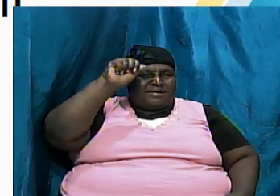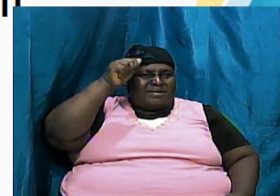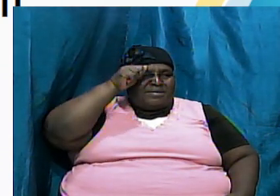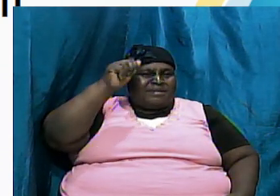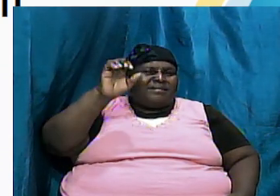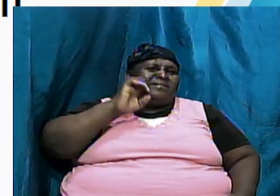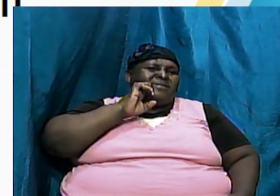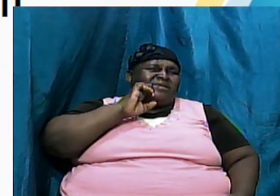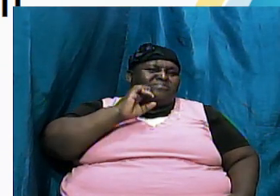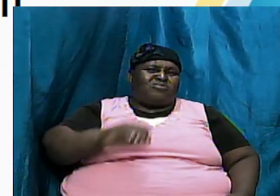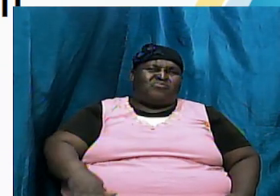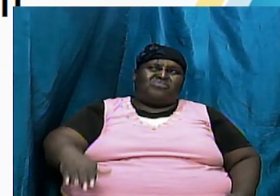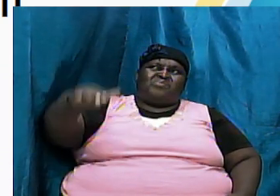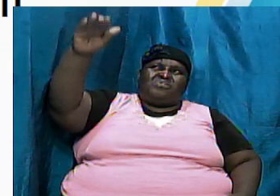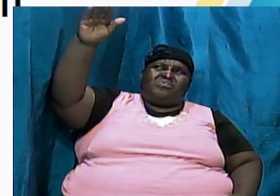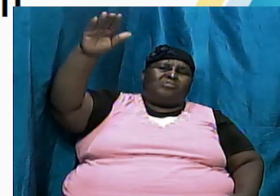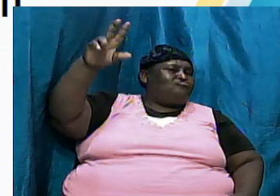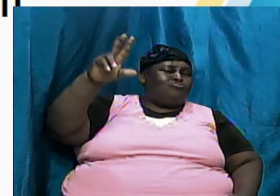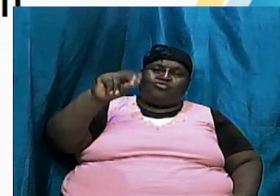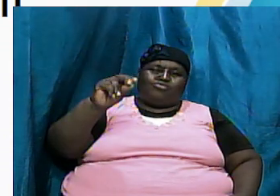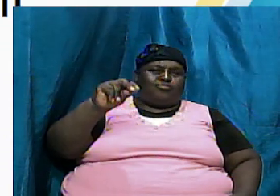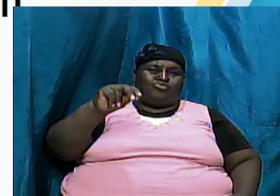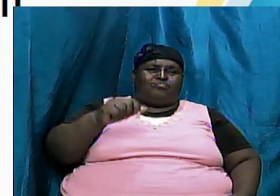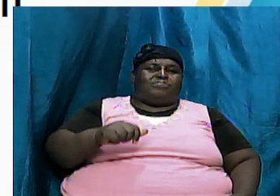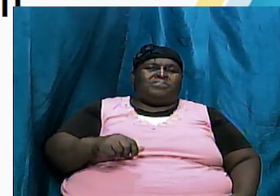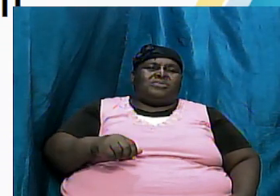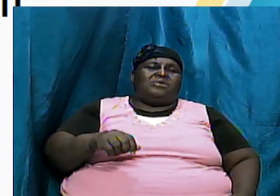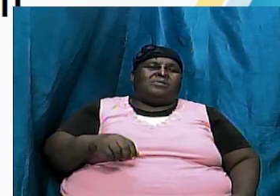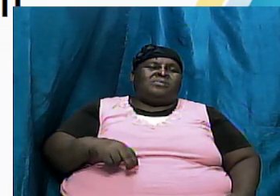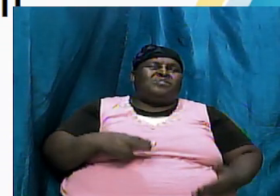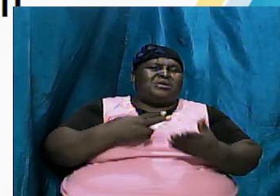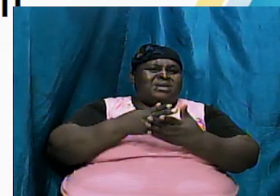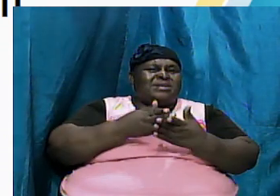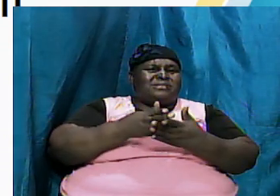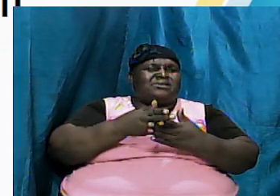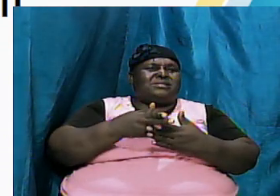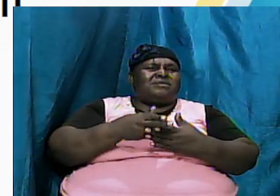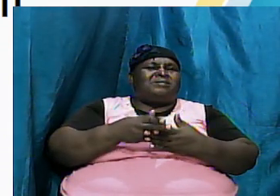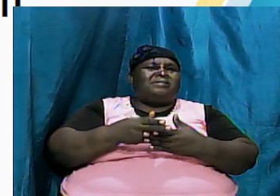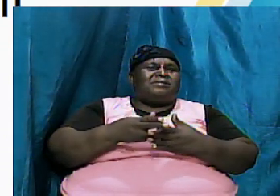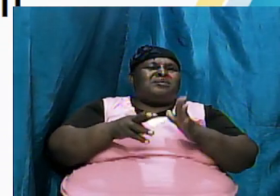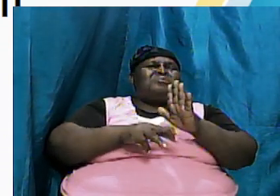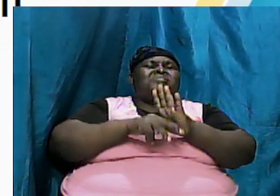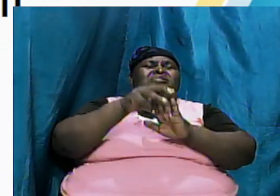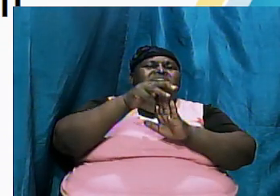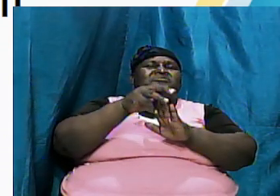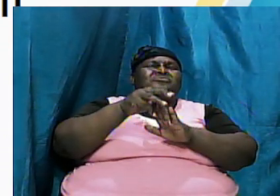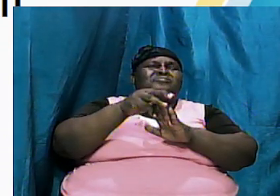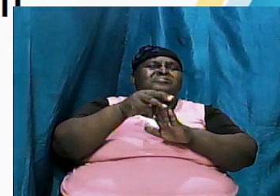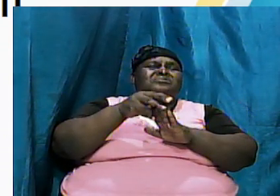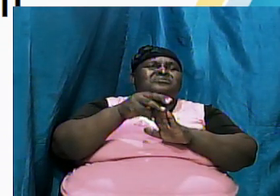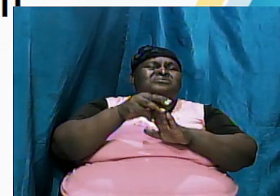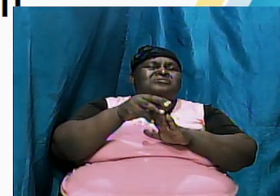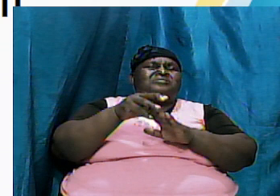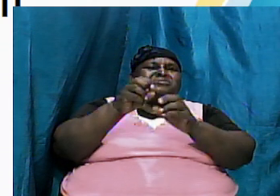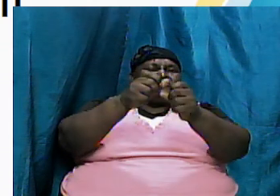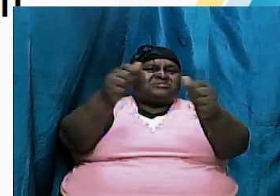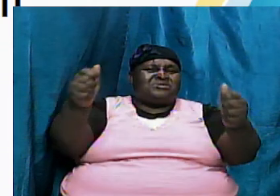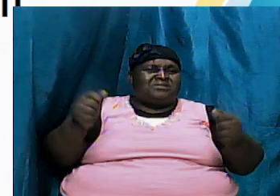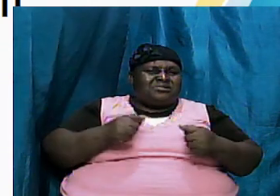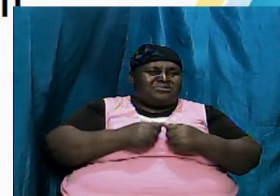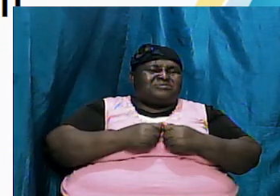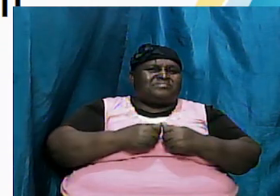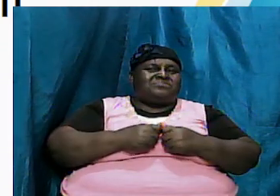innocent in their mature created stage or made stage and it